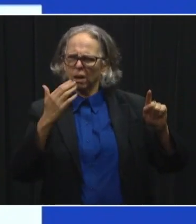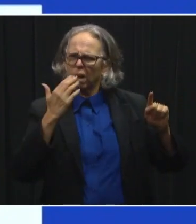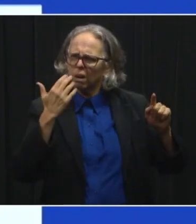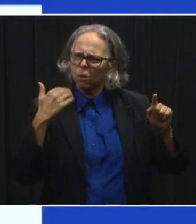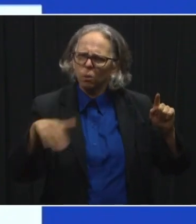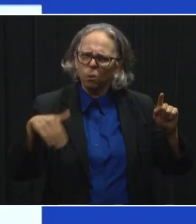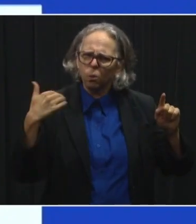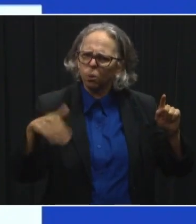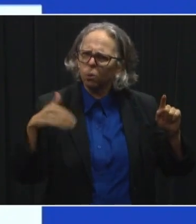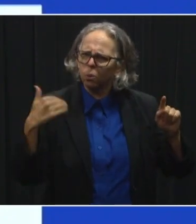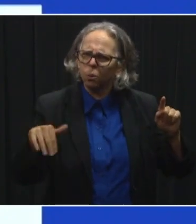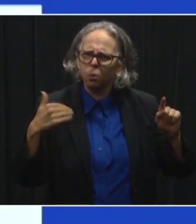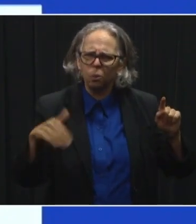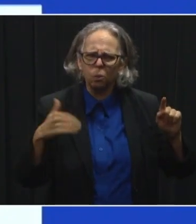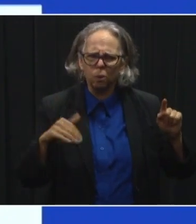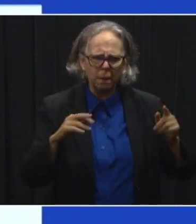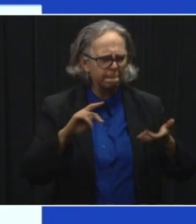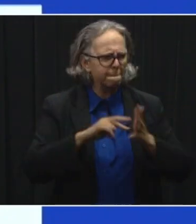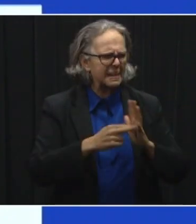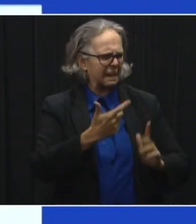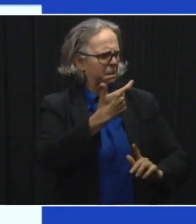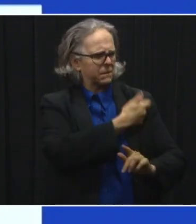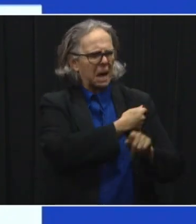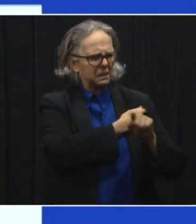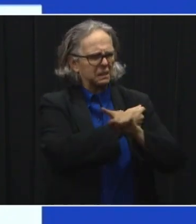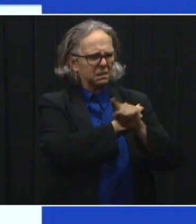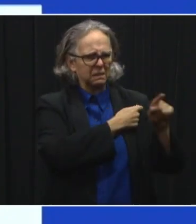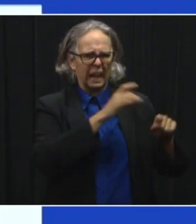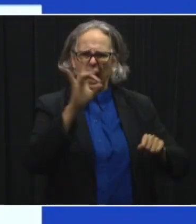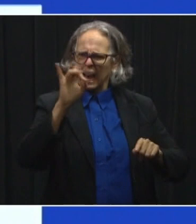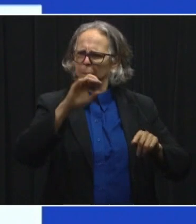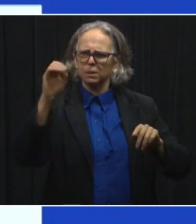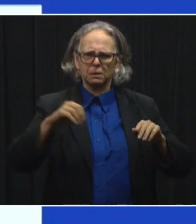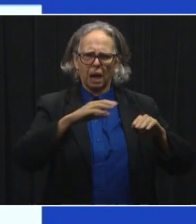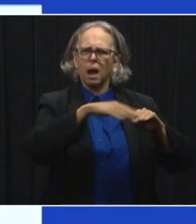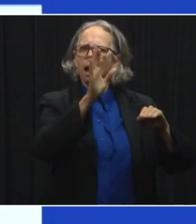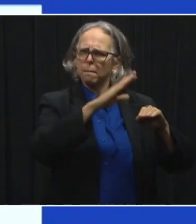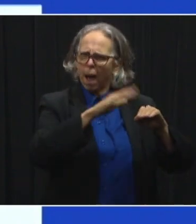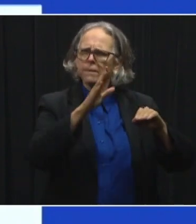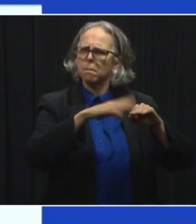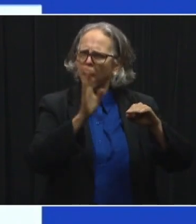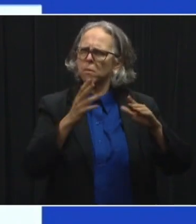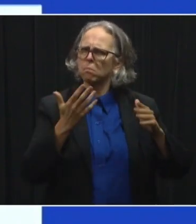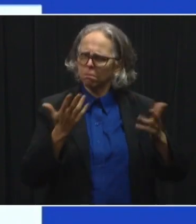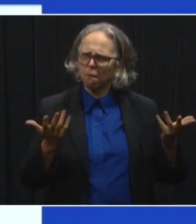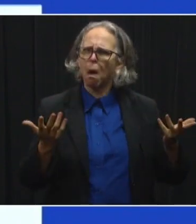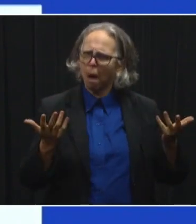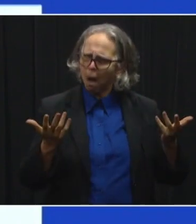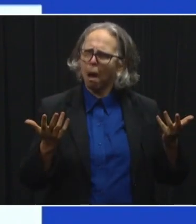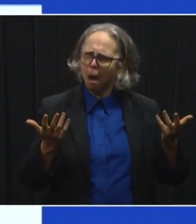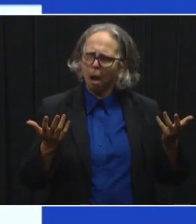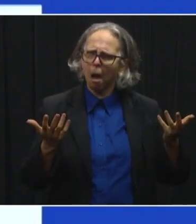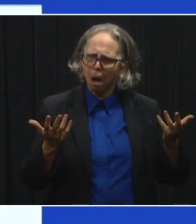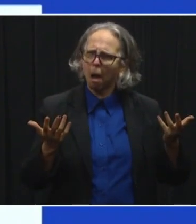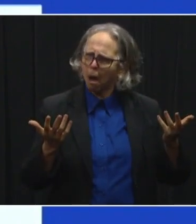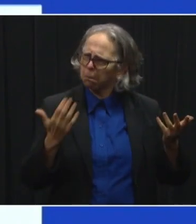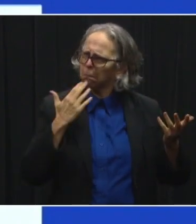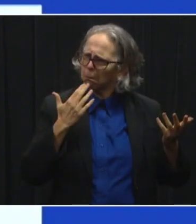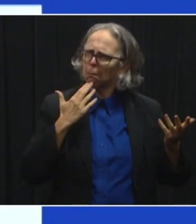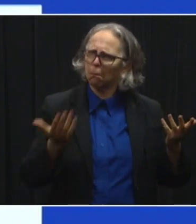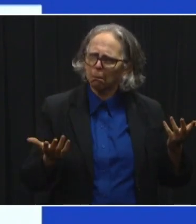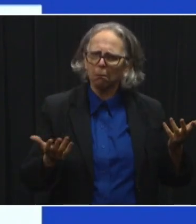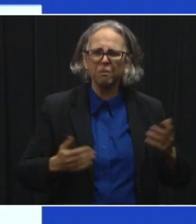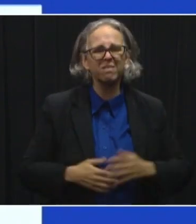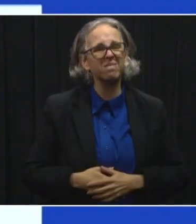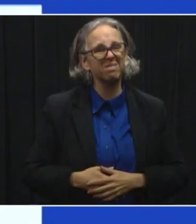87 for those 70 to 74, 83% for those 75 to 79 over 80. It's 80%. And you can